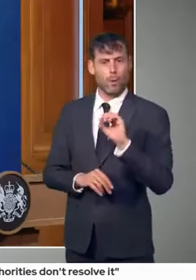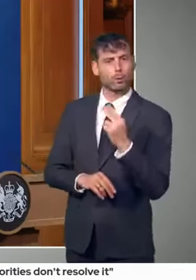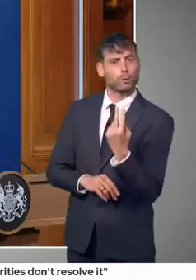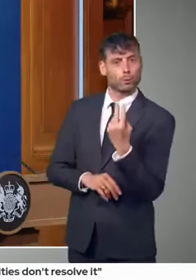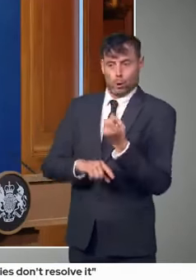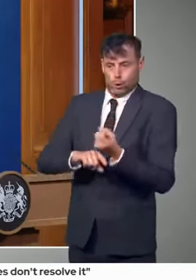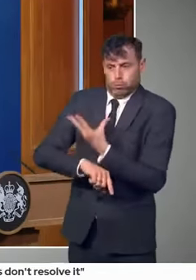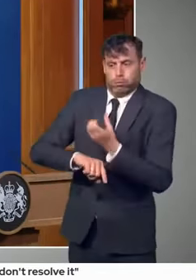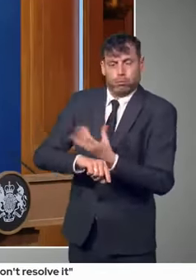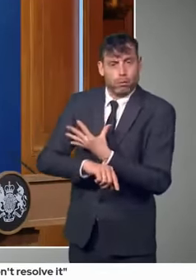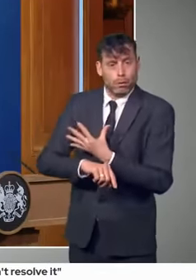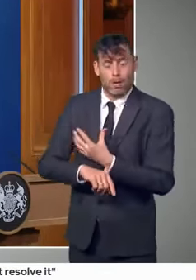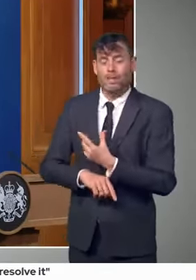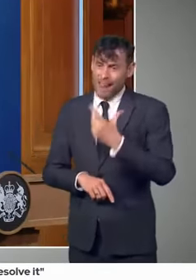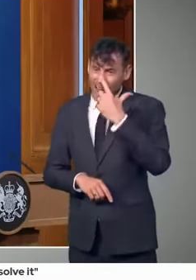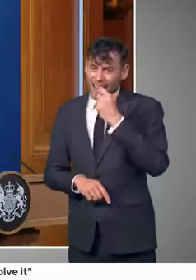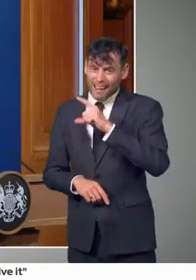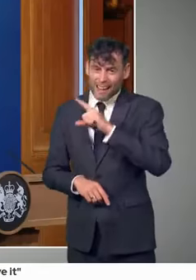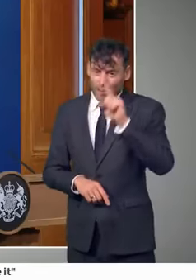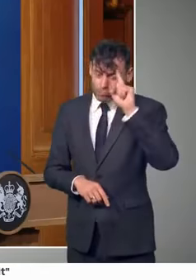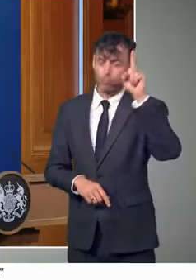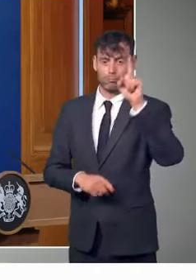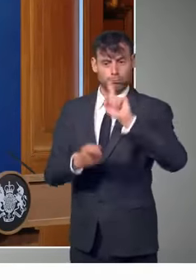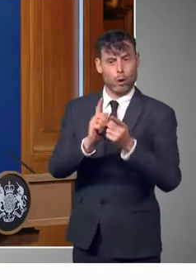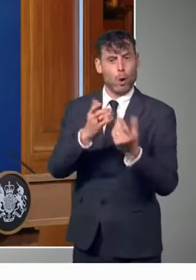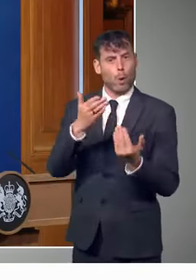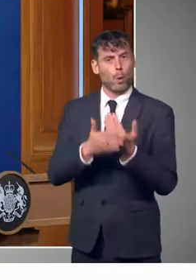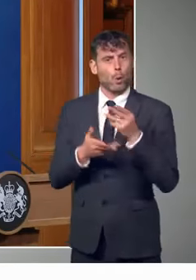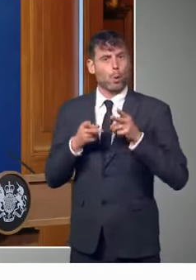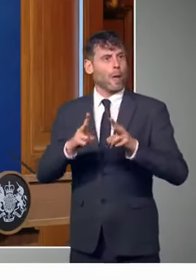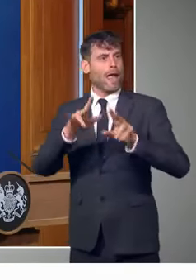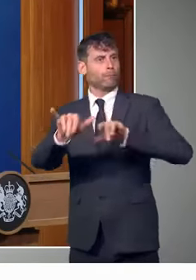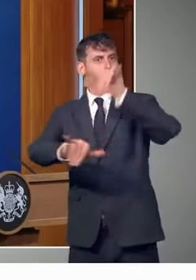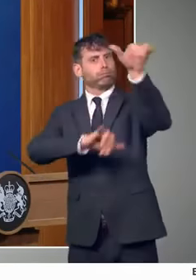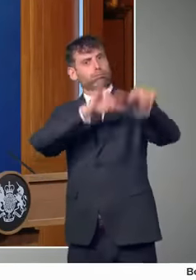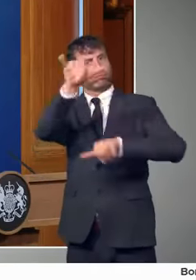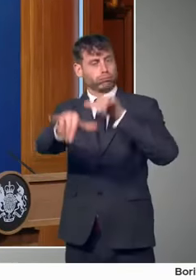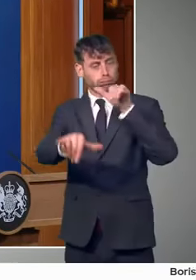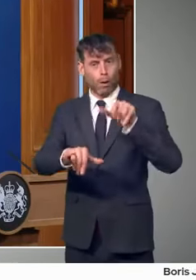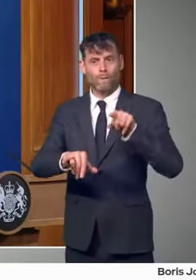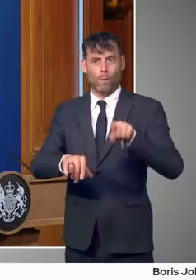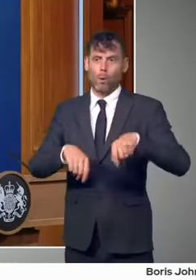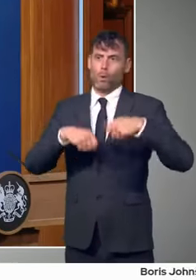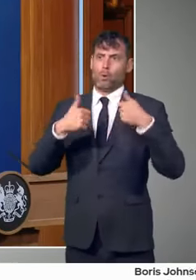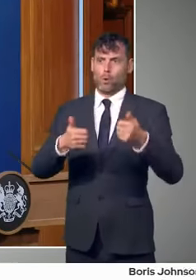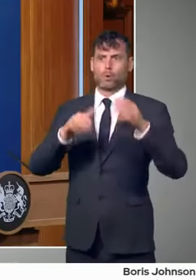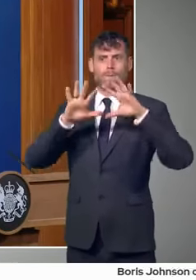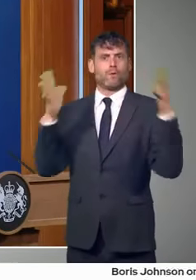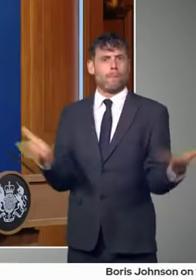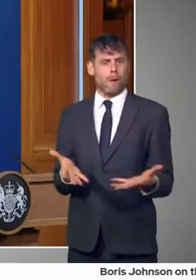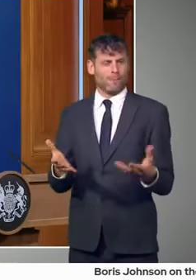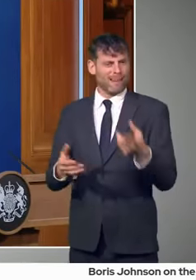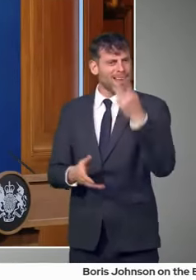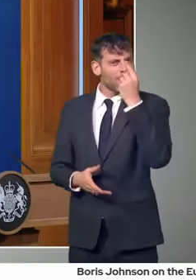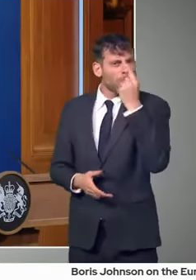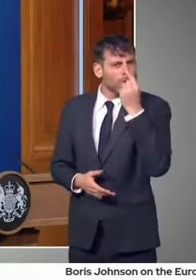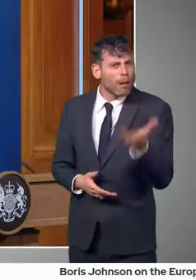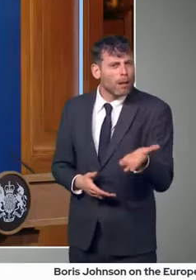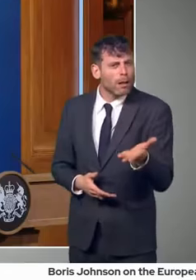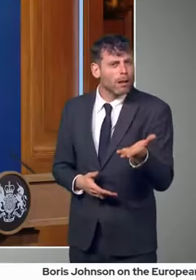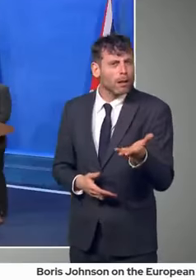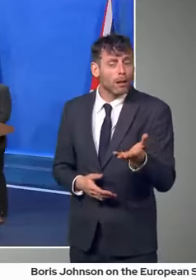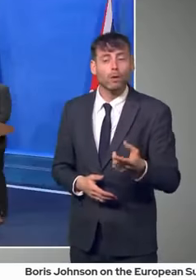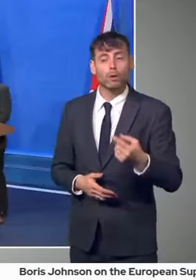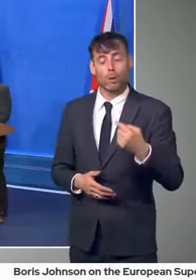exclusive and they can be, uh, they can be done. And that's why one of the, uh, the, the, the things that we set out in the, that I set out in the 10